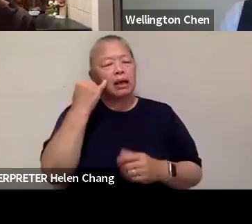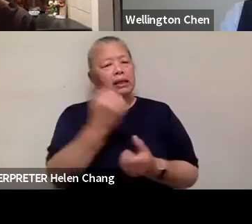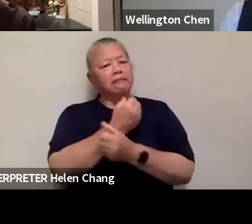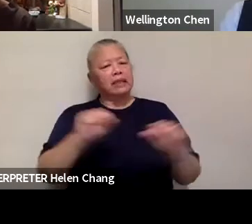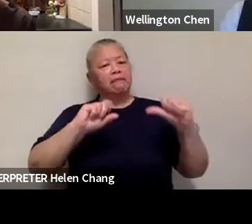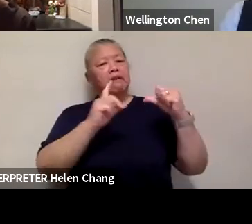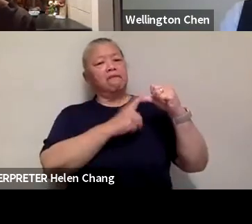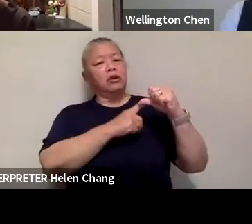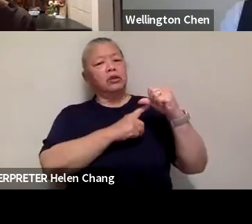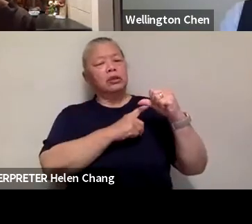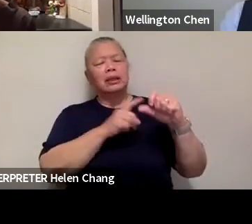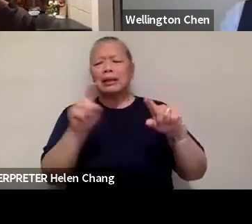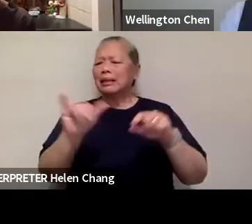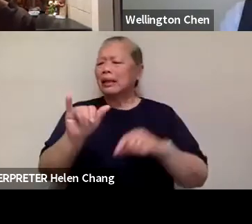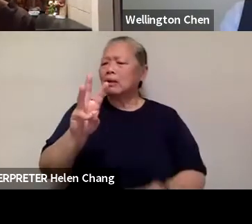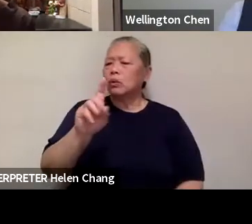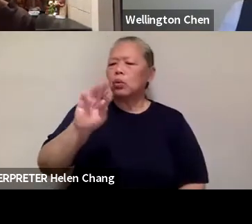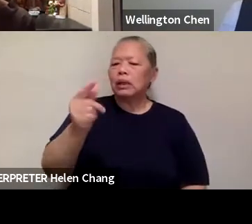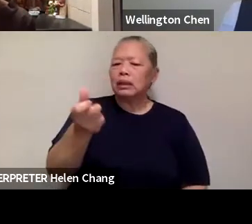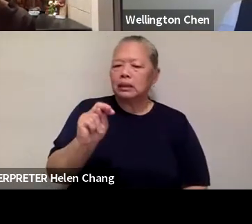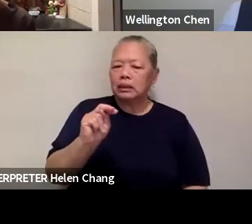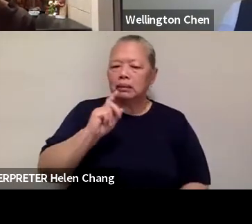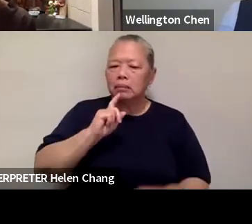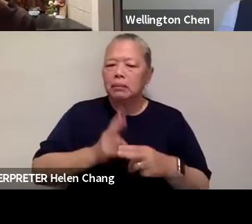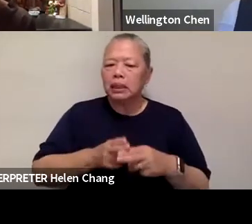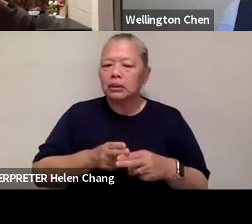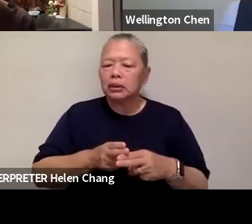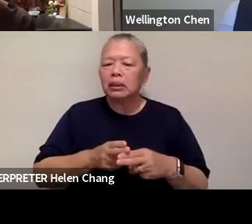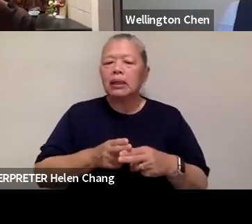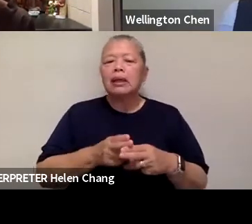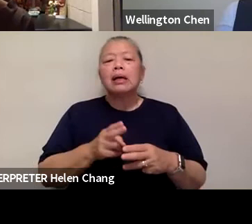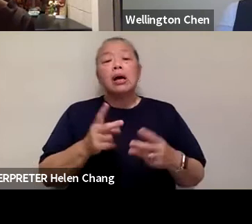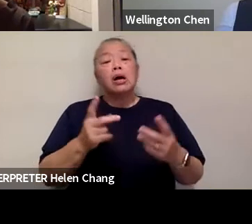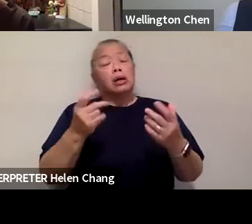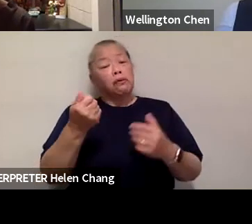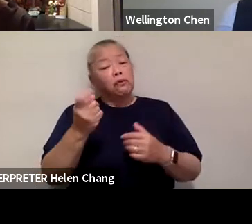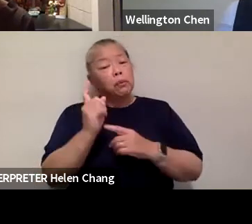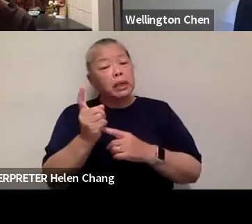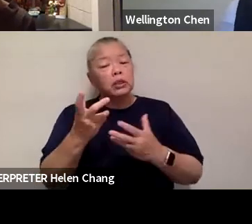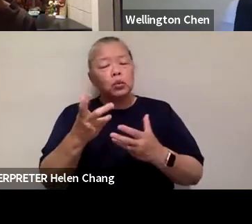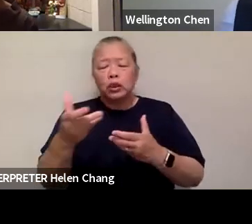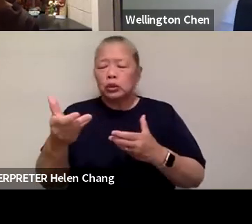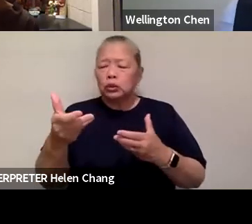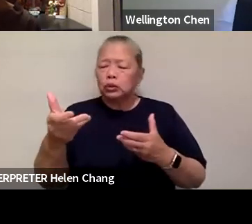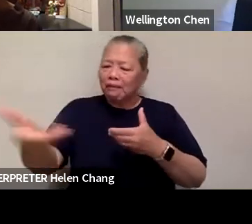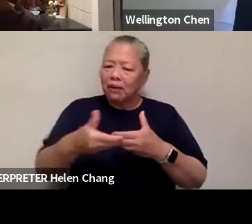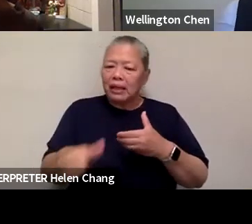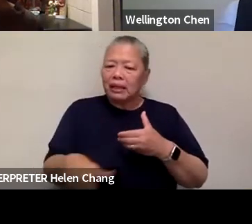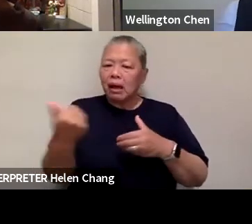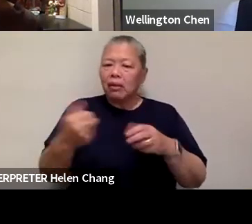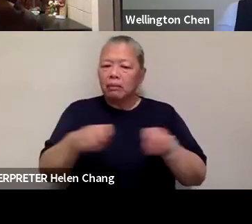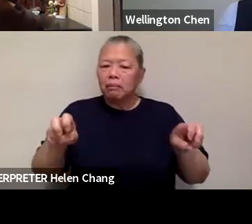just sort of start to steer us. We're going to invite our other panelists in a few minutes, but maybe each of you, if you could just share